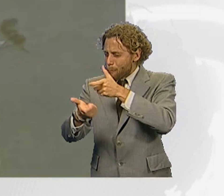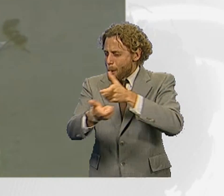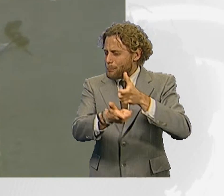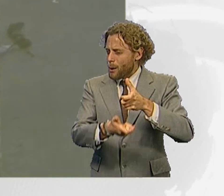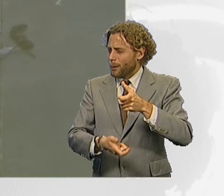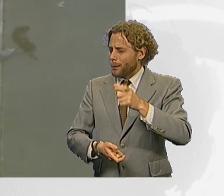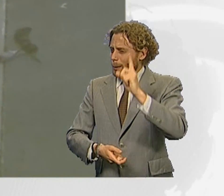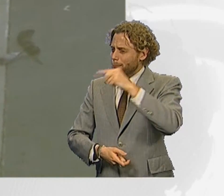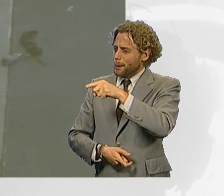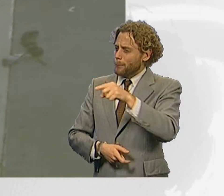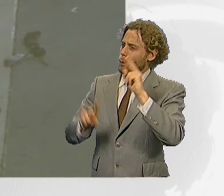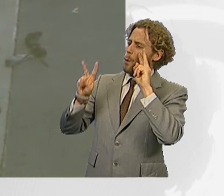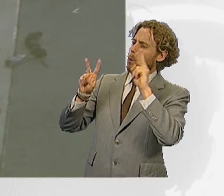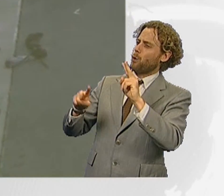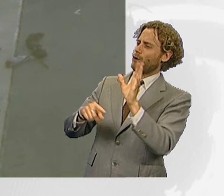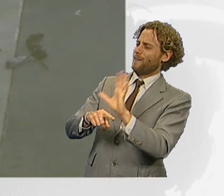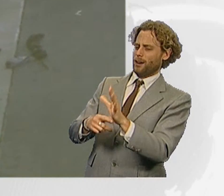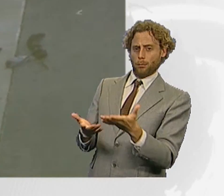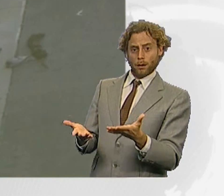theatre, who does that?